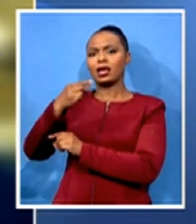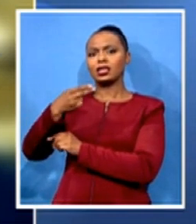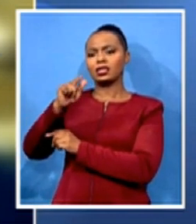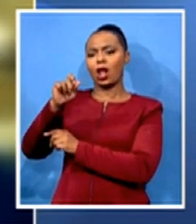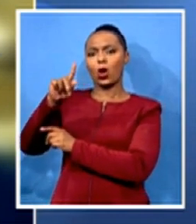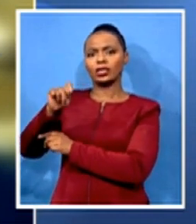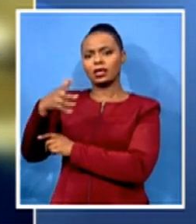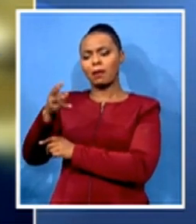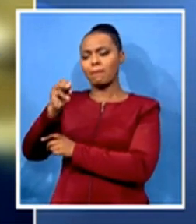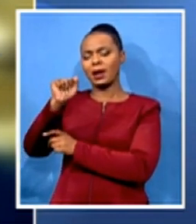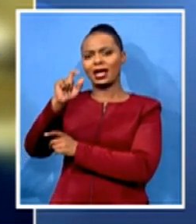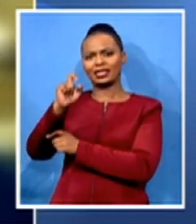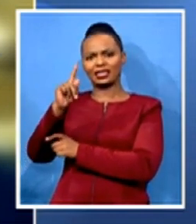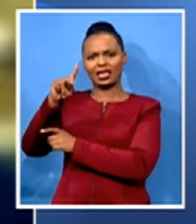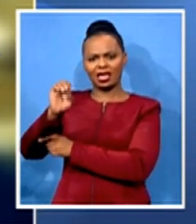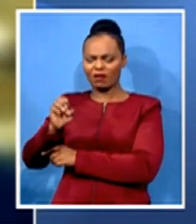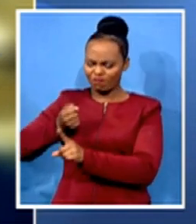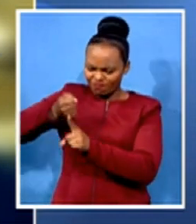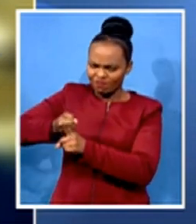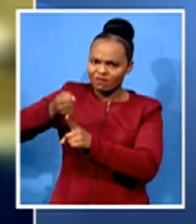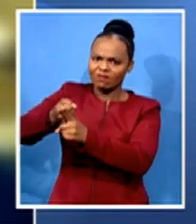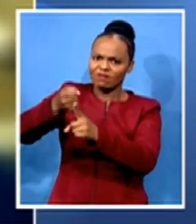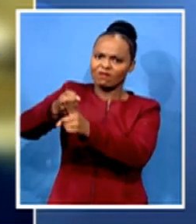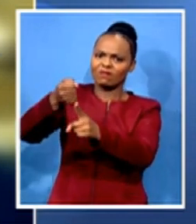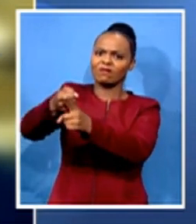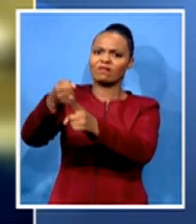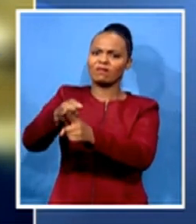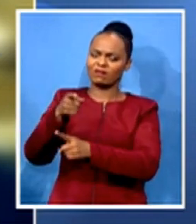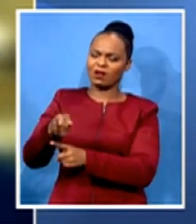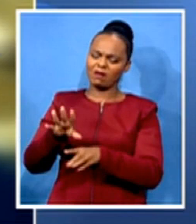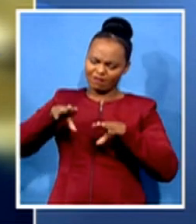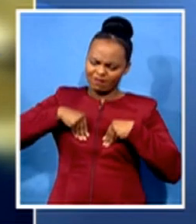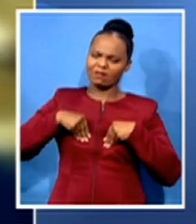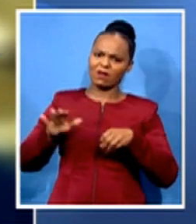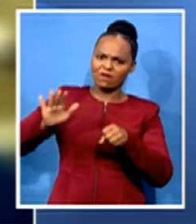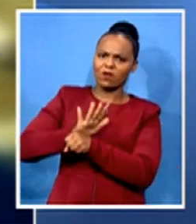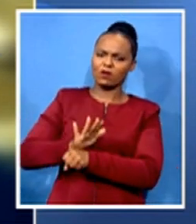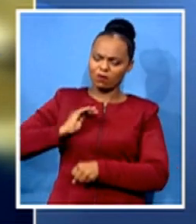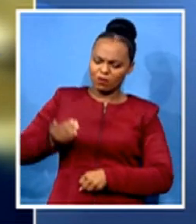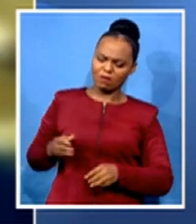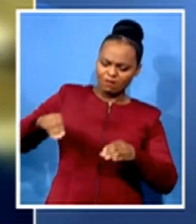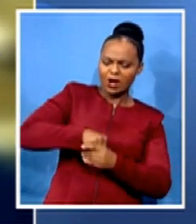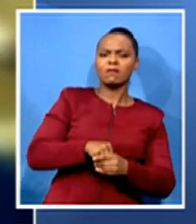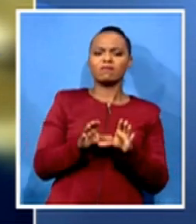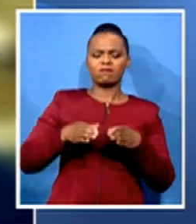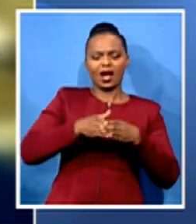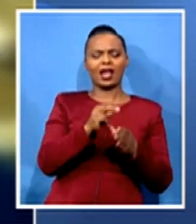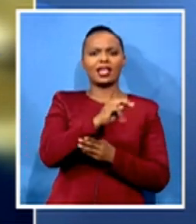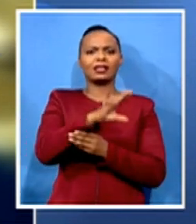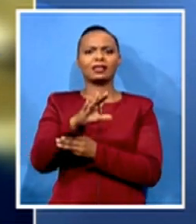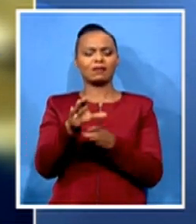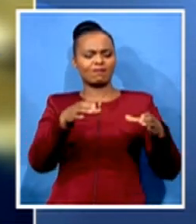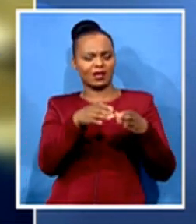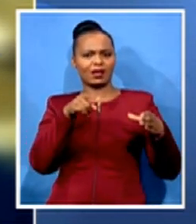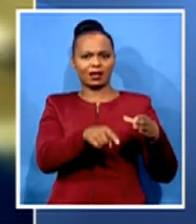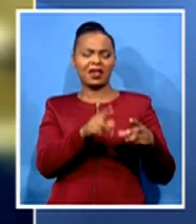them being accepted as full members of the ANC. And finally, being able to